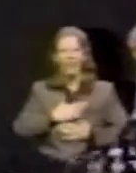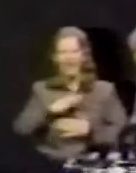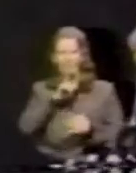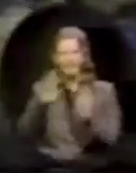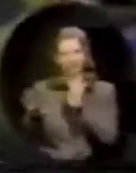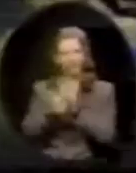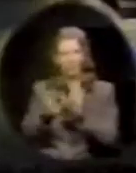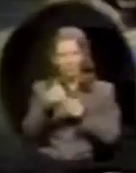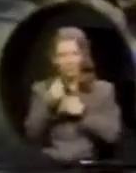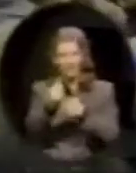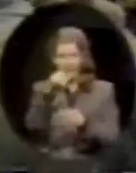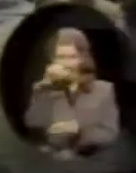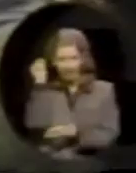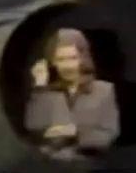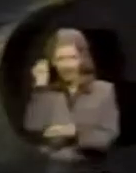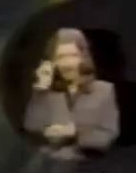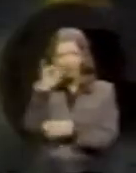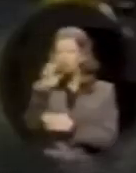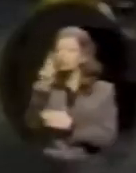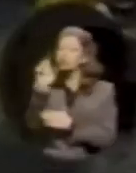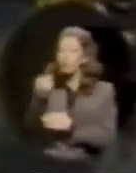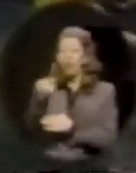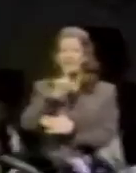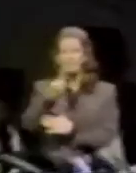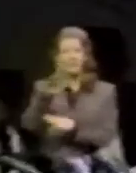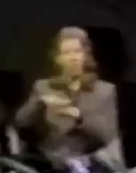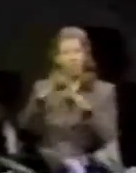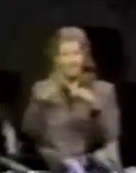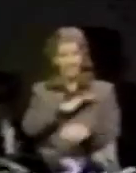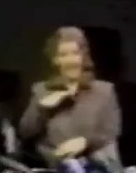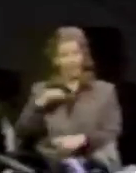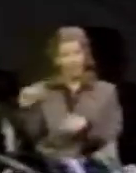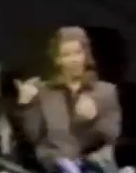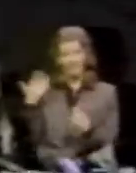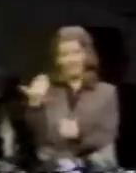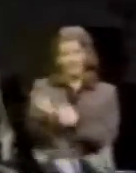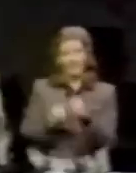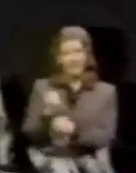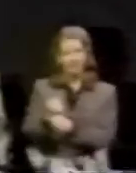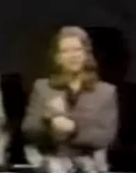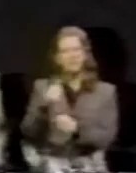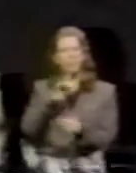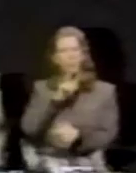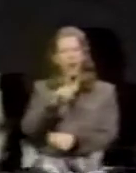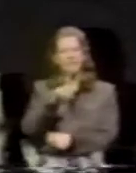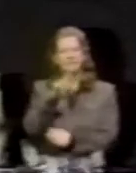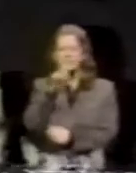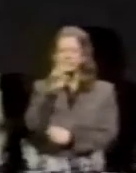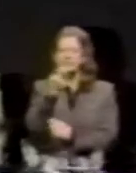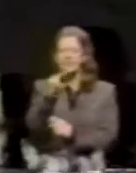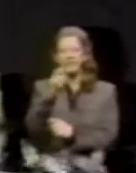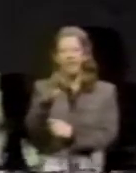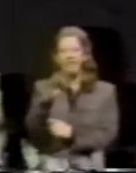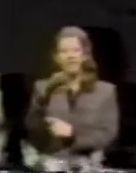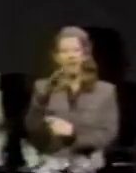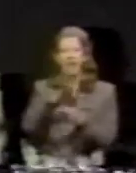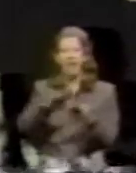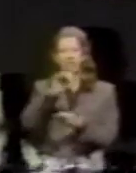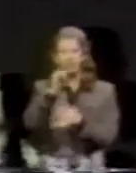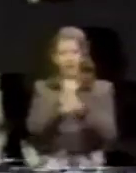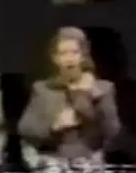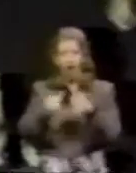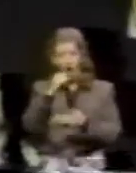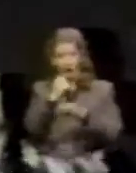chosen to lead Gallaudet. Jordan has been on the faculty for 15 years and was dean of the university's College of Arts and